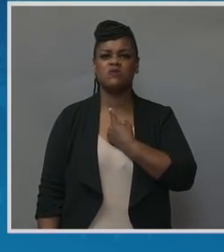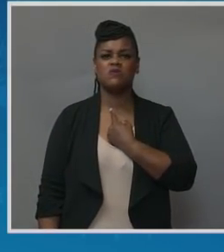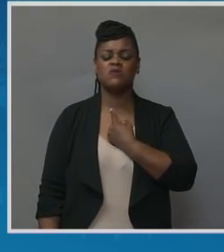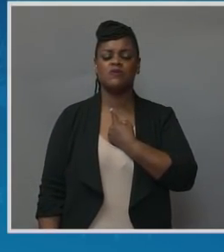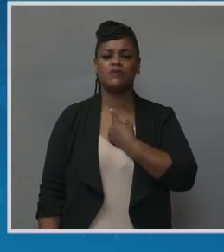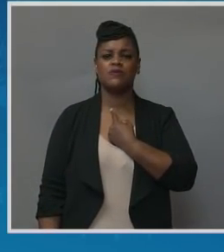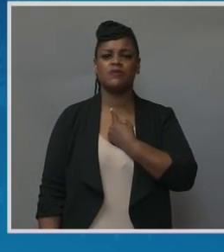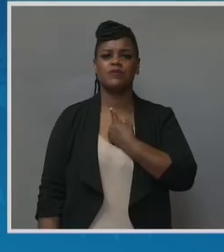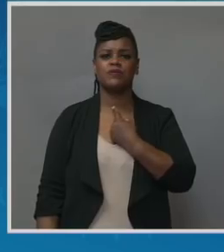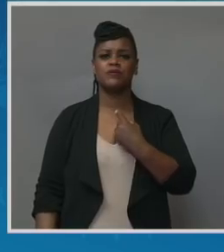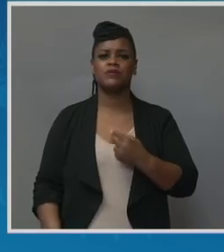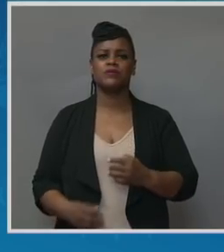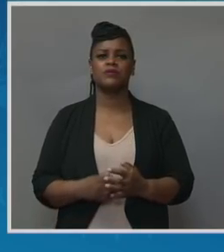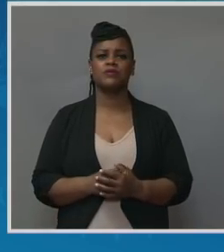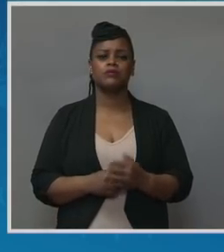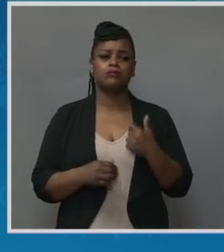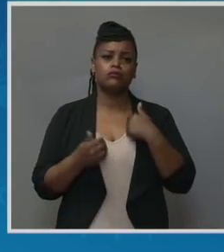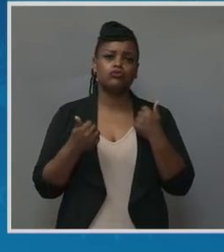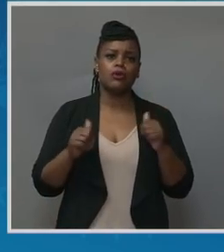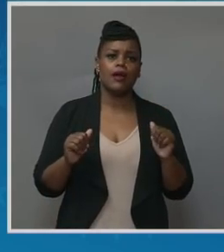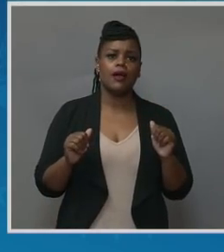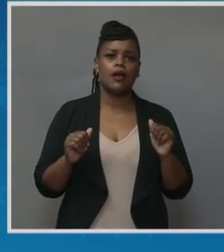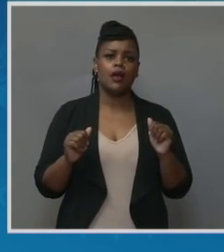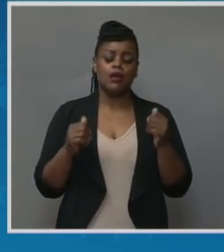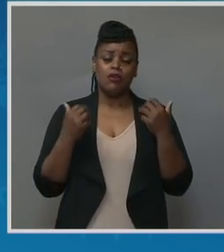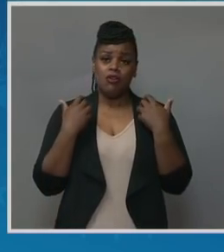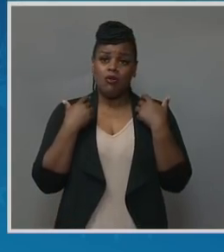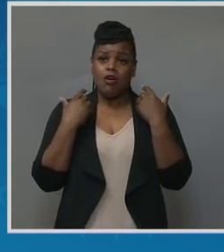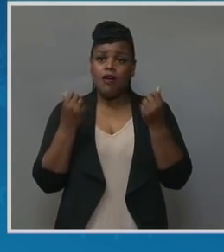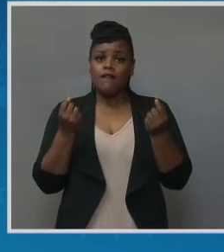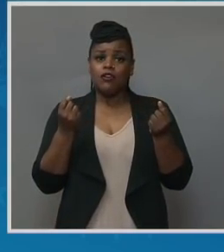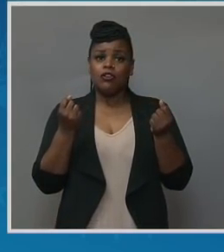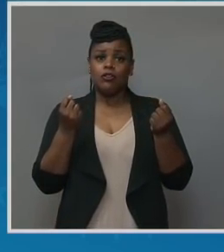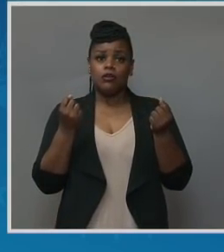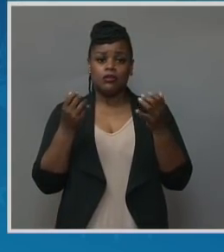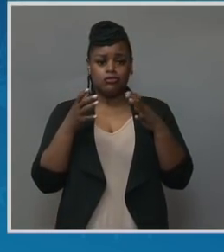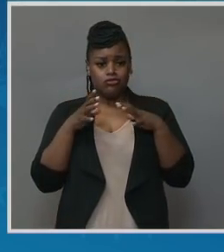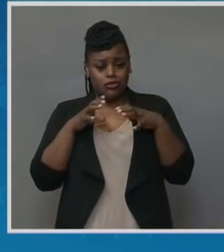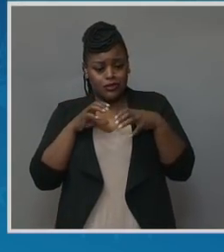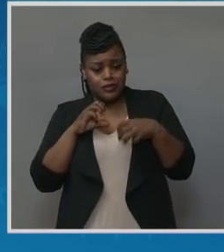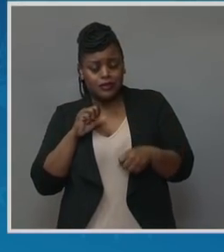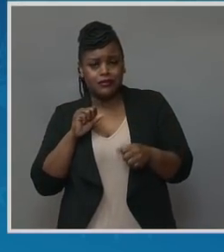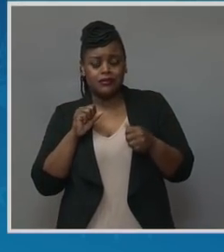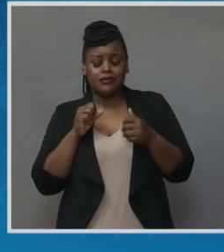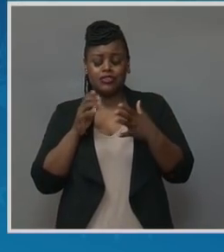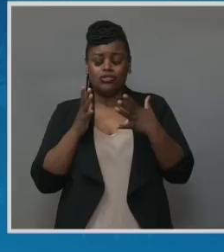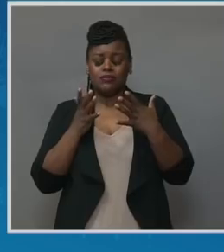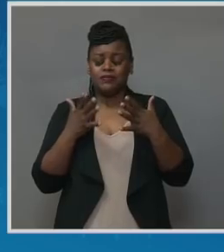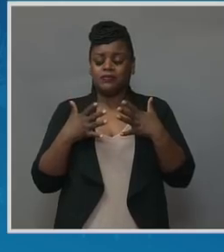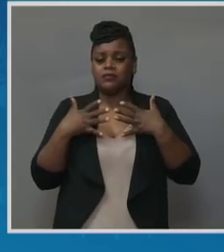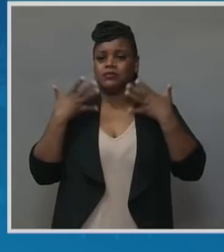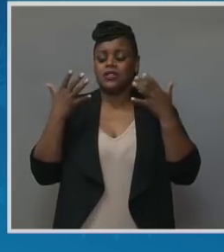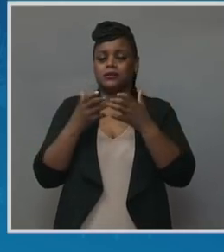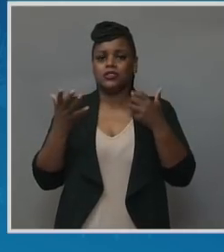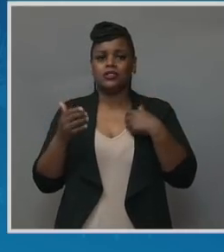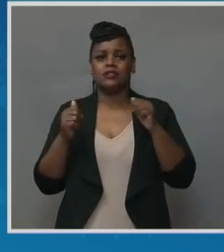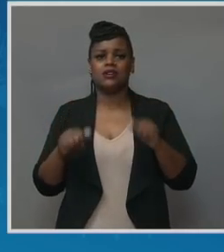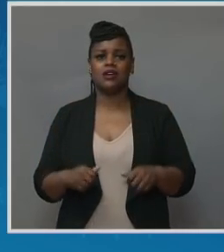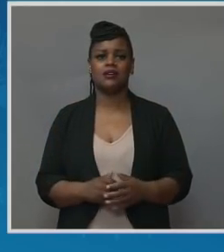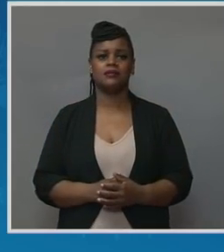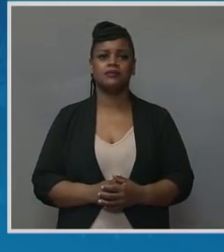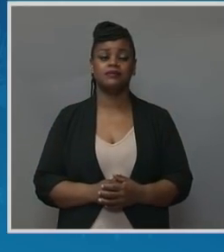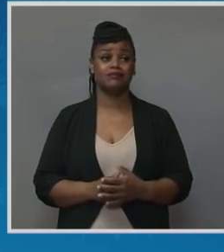We tried to navigate the recovery and grieving process the best we could, and that was holding on to each other. Because of employment